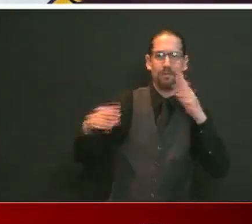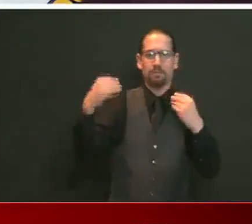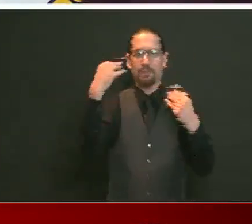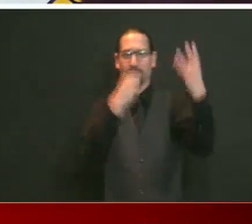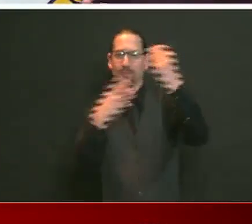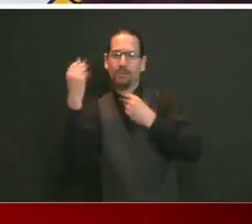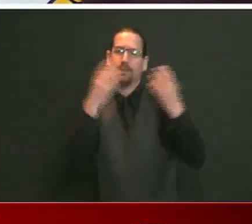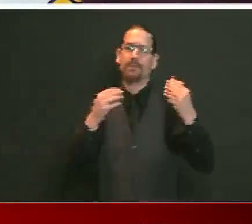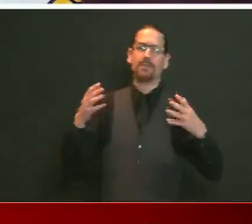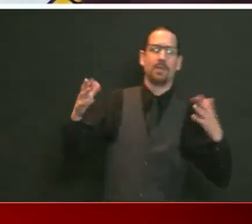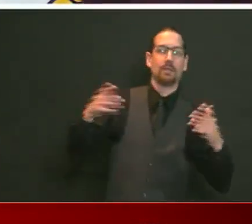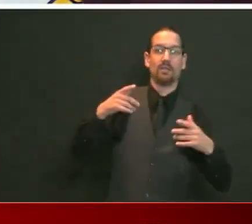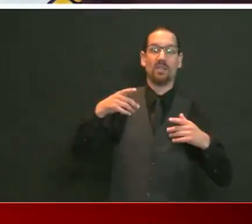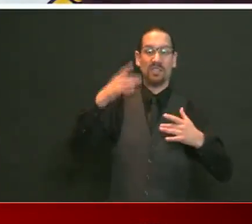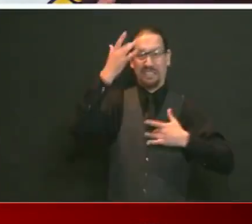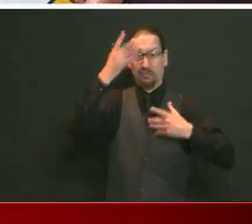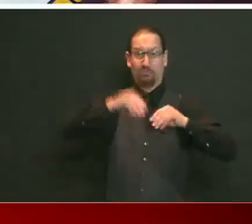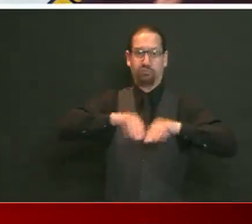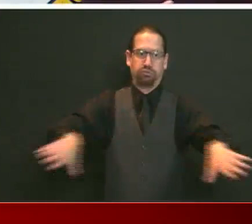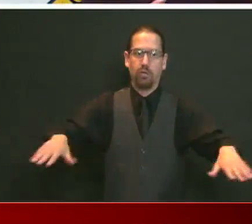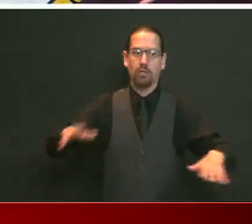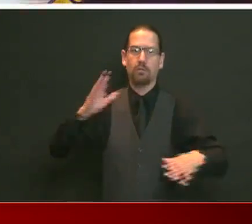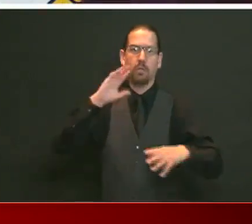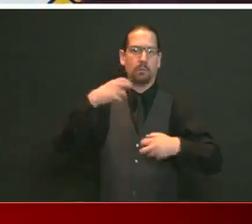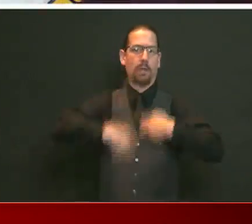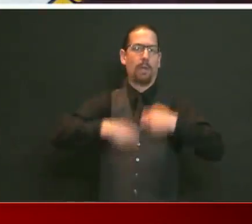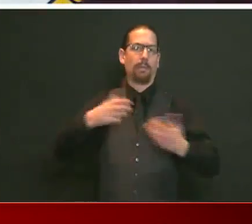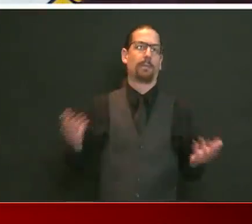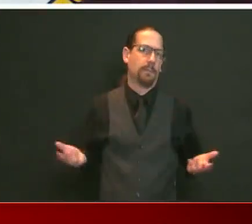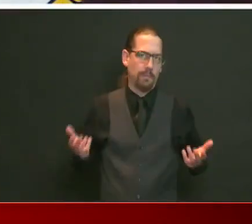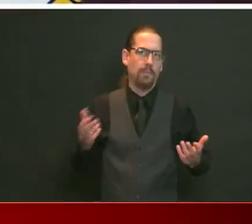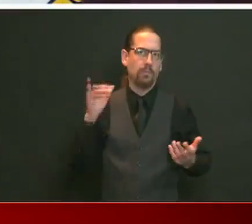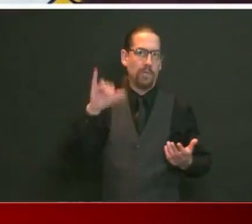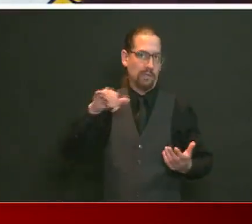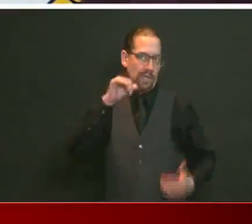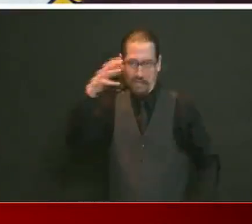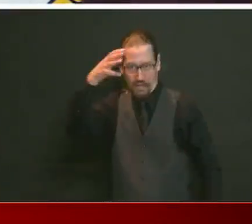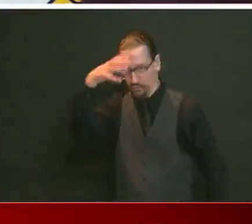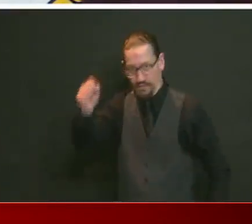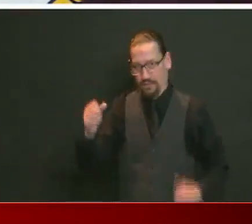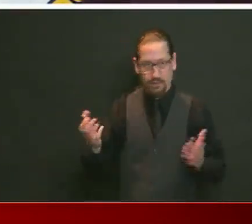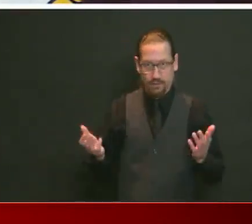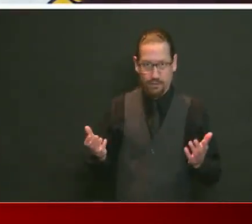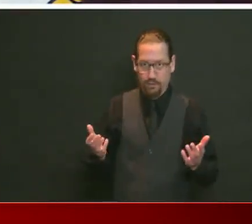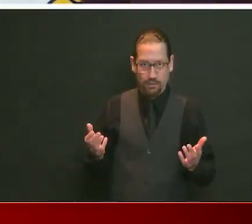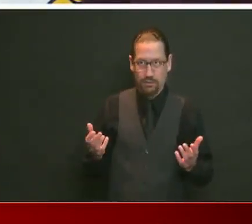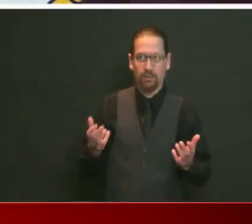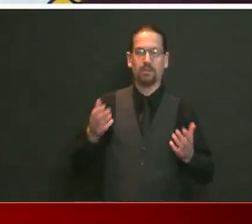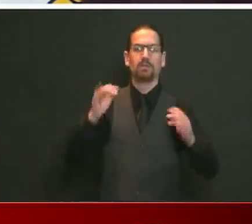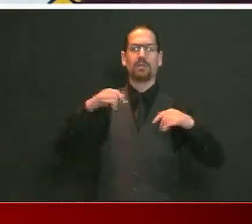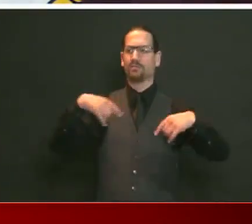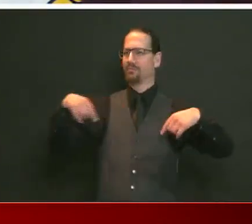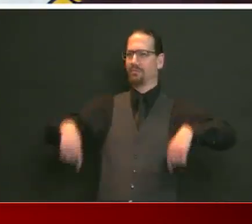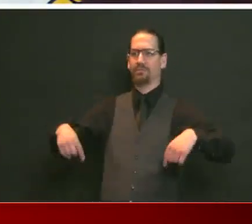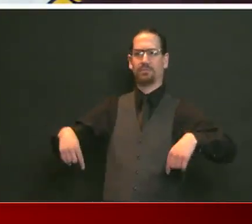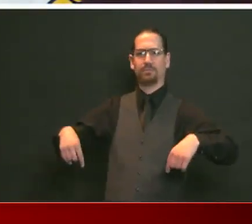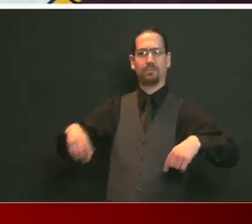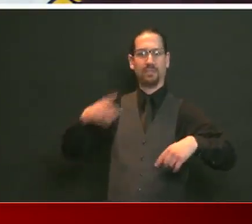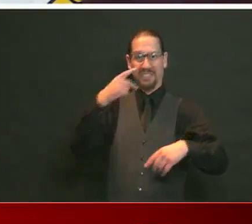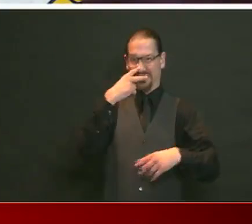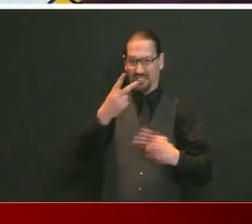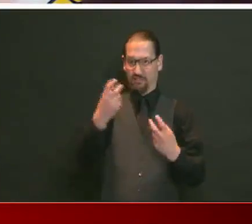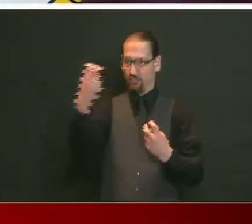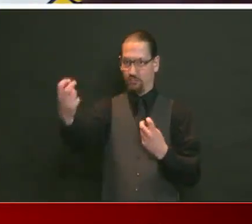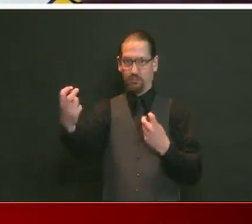a dozen or something, but we're in a huge auditorium. This is safe. So, you know, I think there's ways to be safe